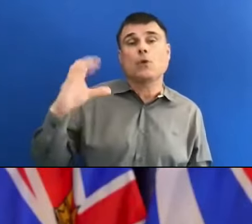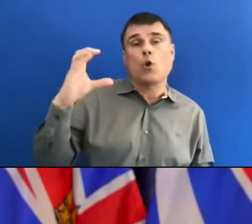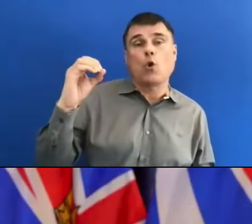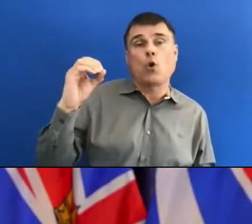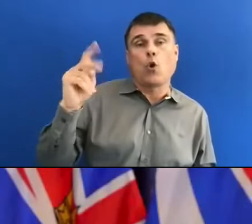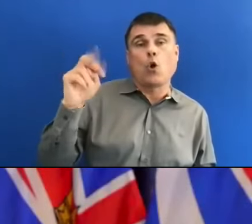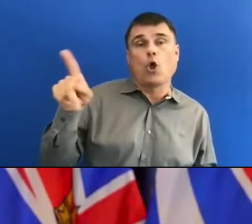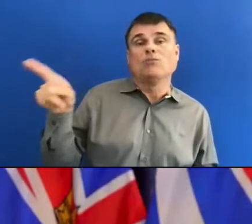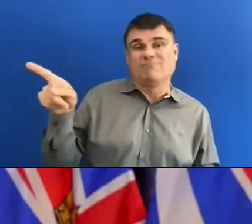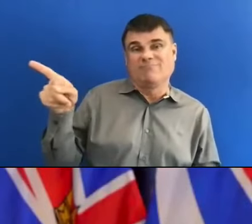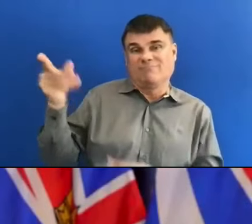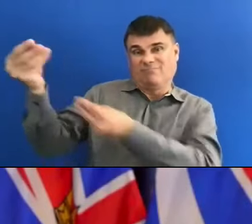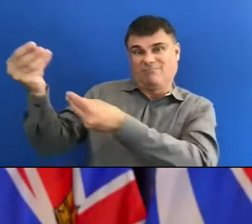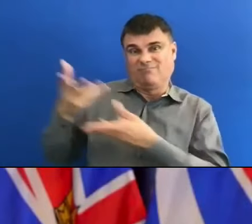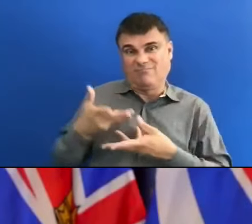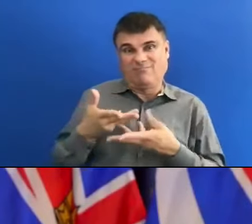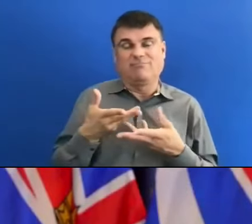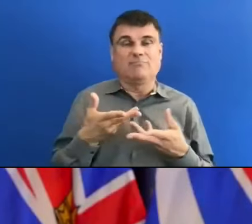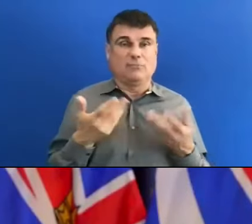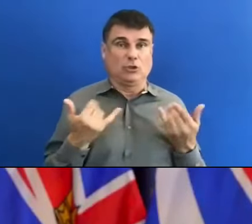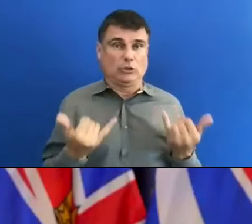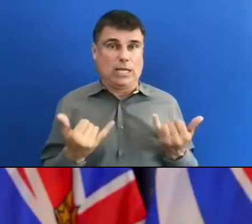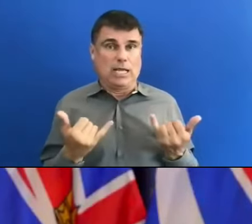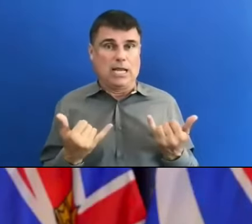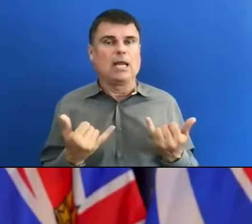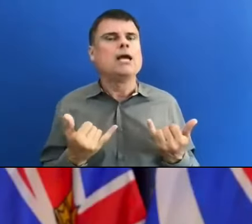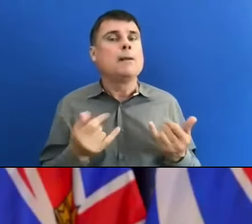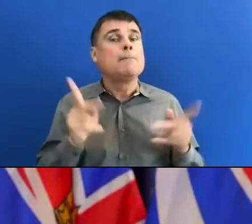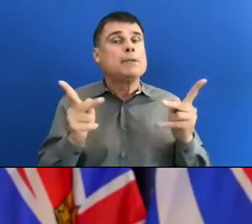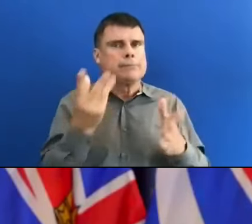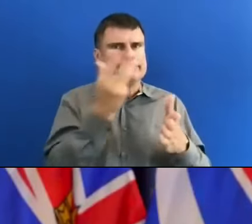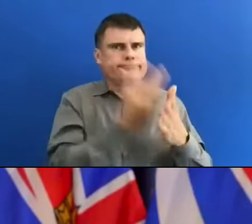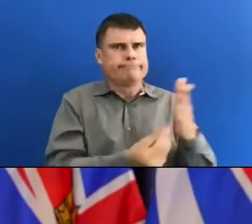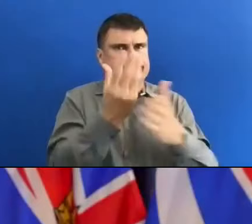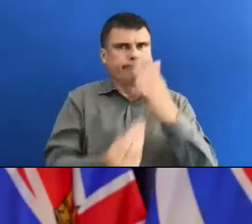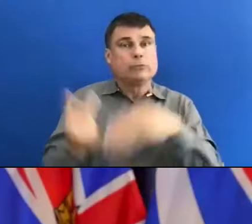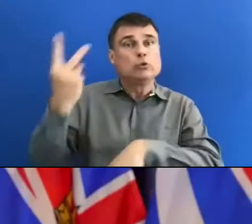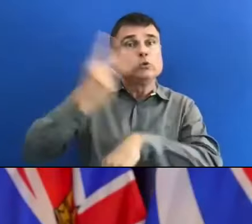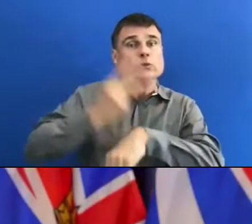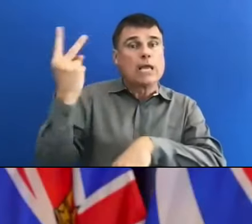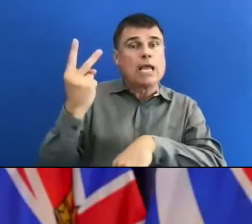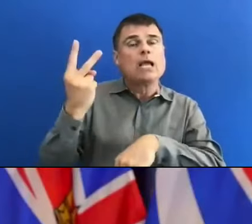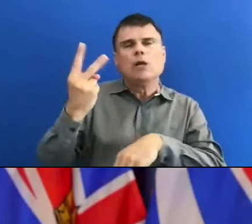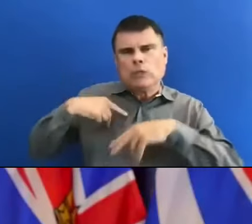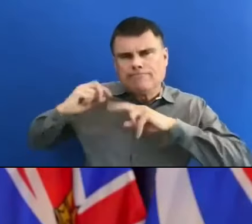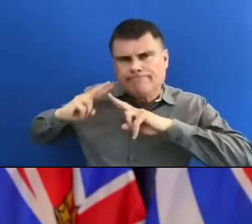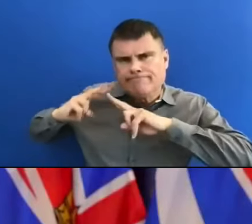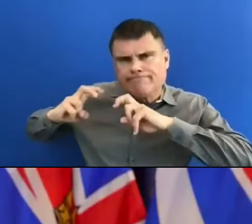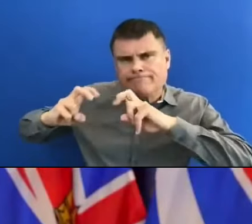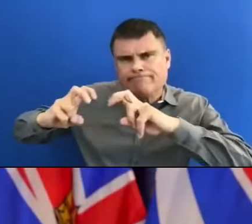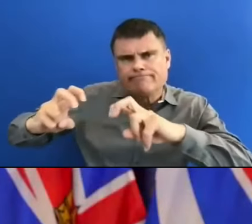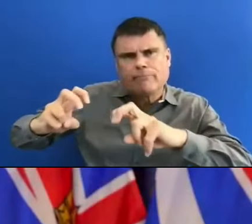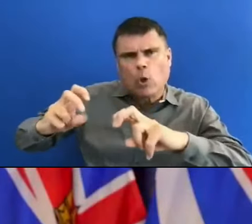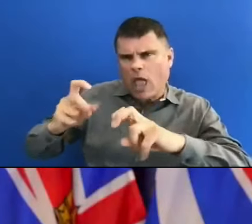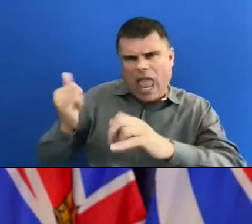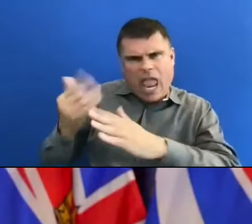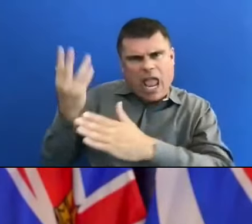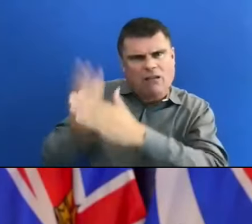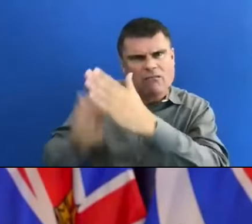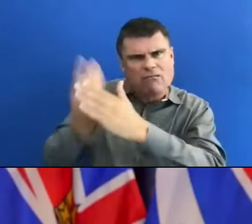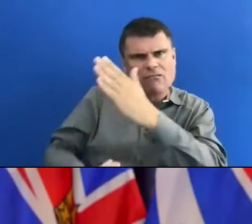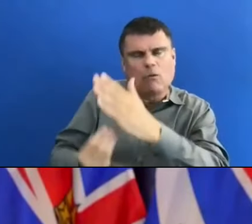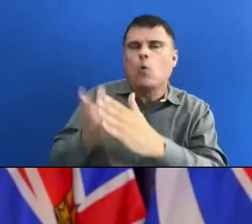She will be, as she always does, investigating those fatalities and reporting out to the public directly. My concern,